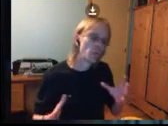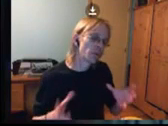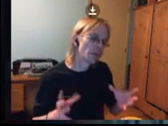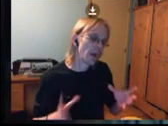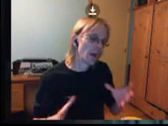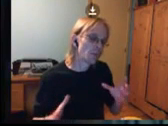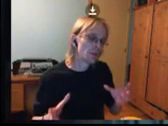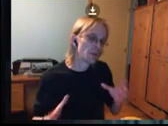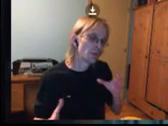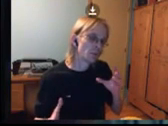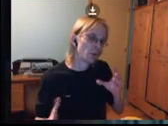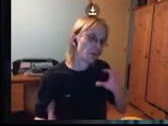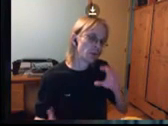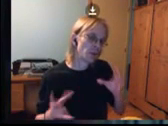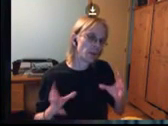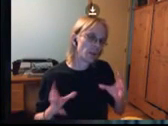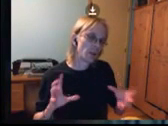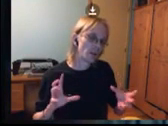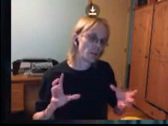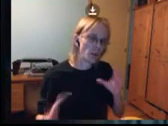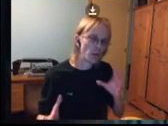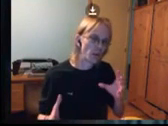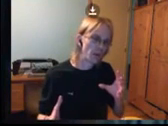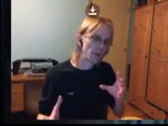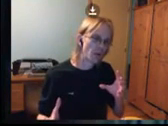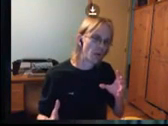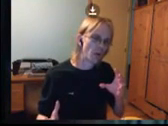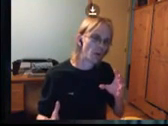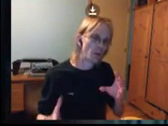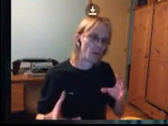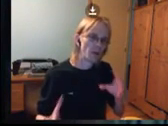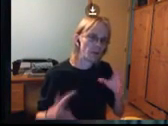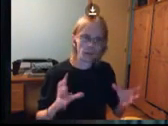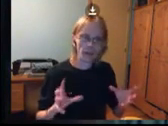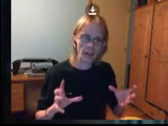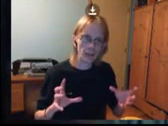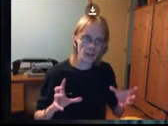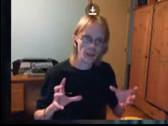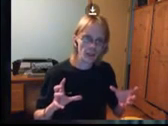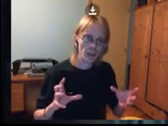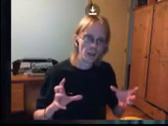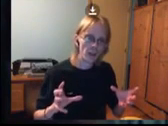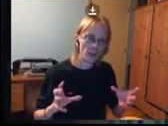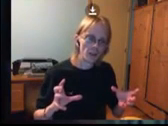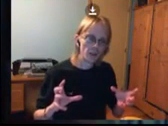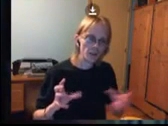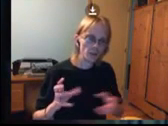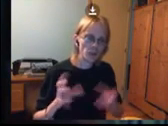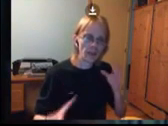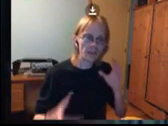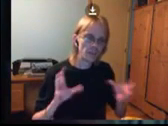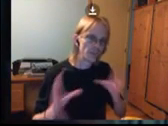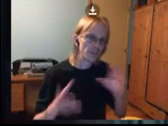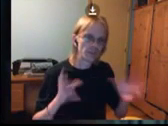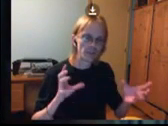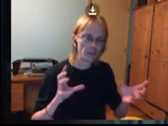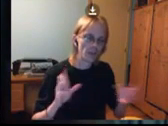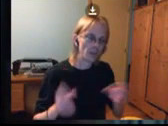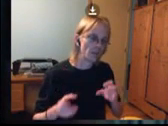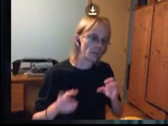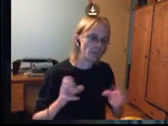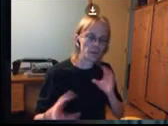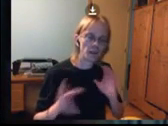same framework you have when you're doing programming or video editing. You will have different